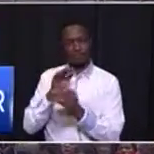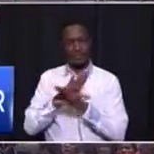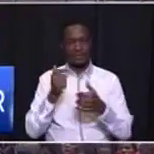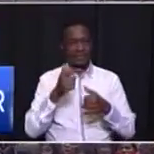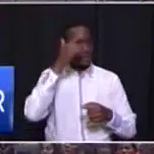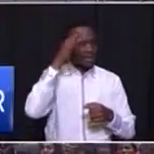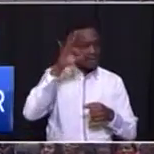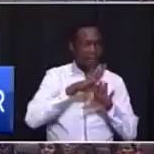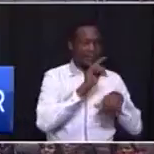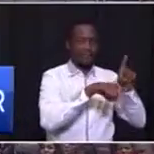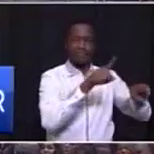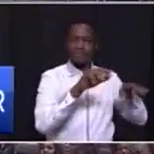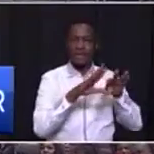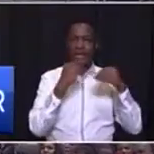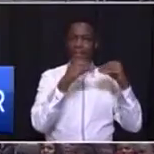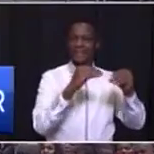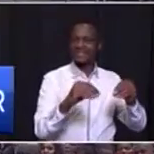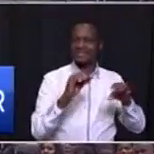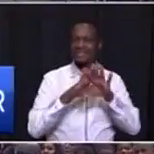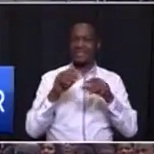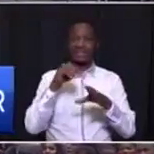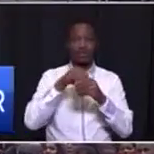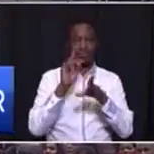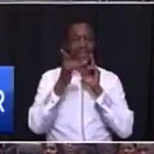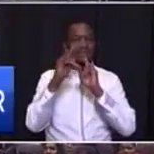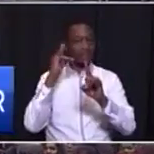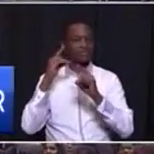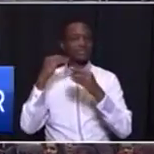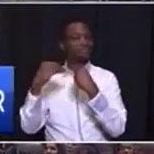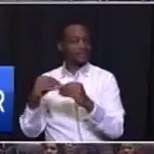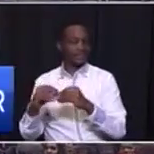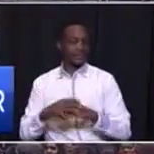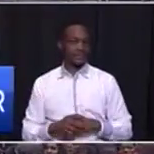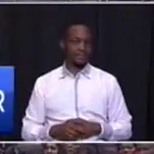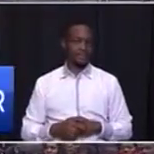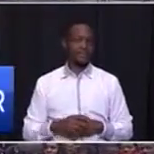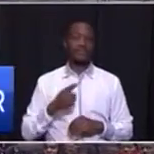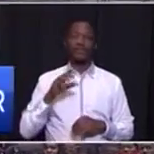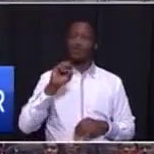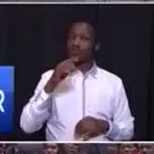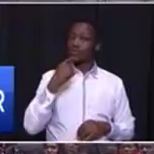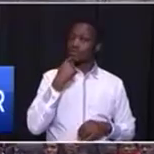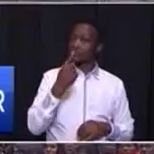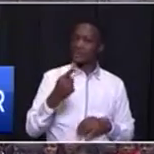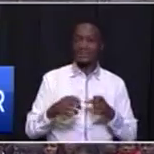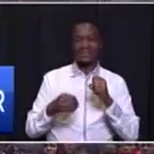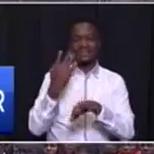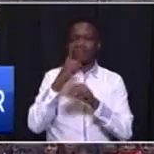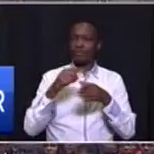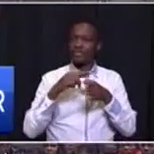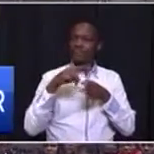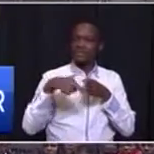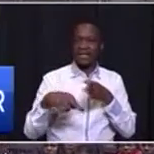sectors of business, including township enterprises. So I want to highlight some of the results